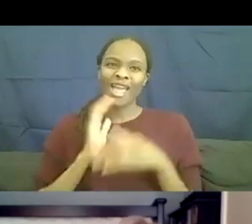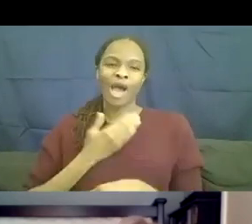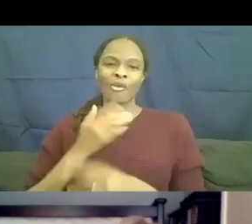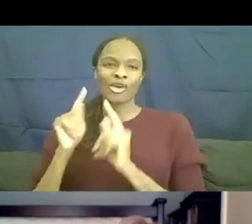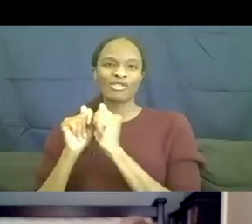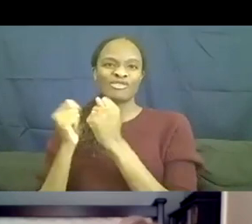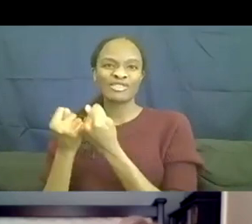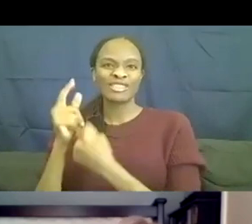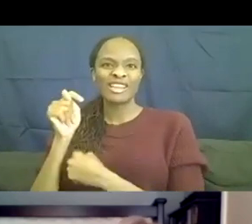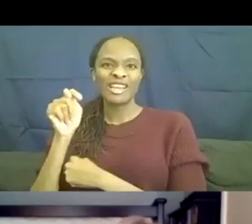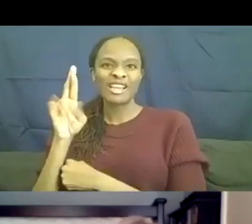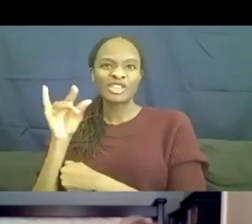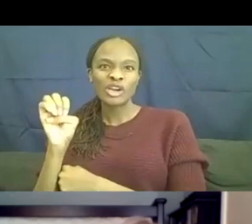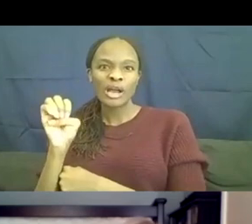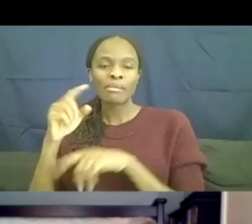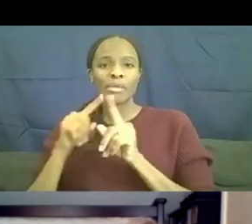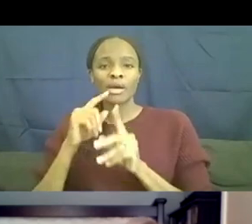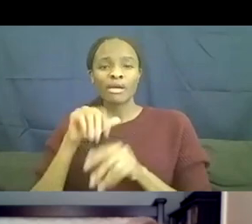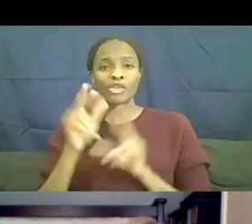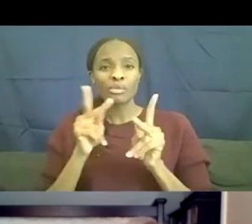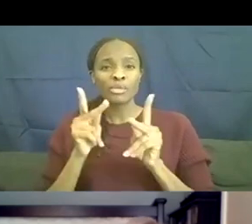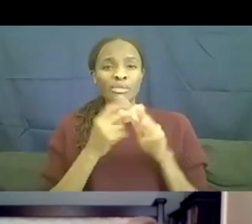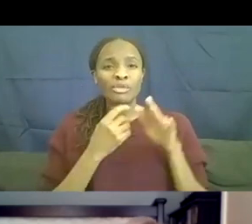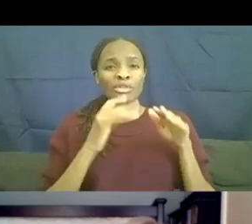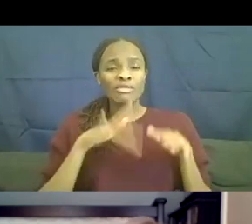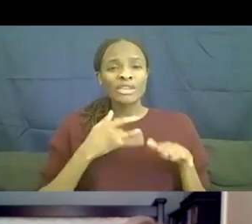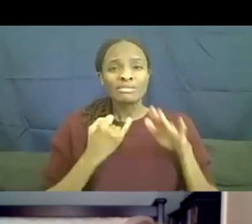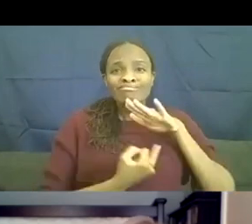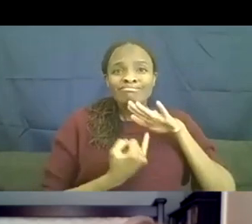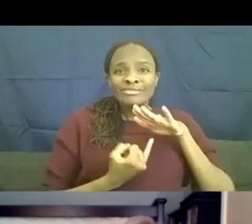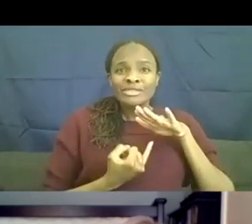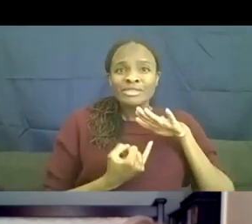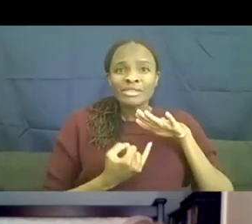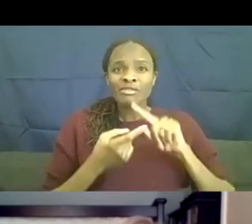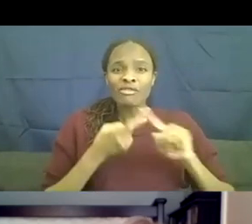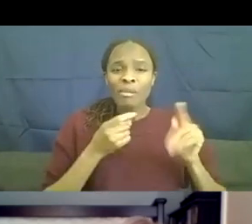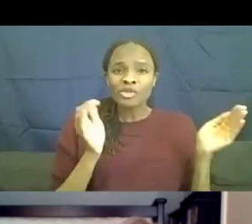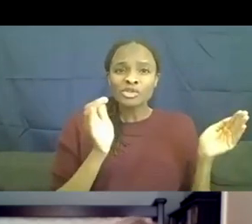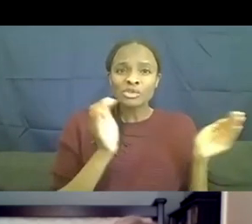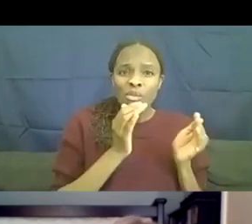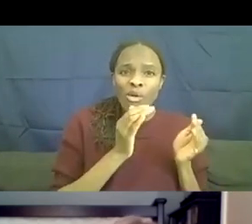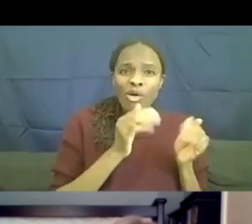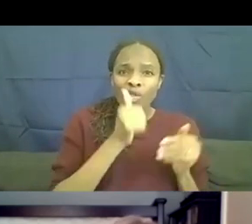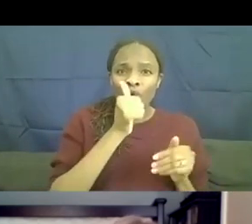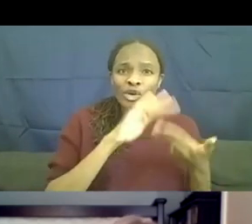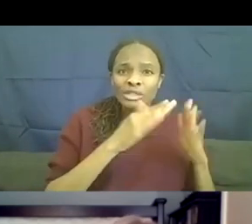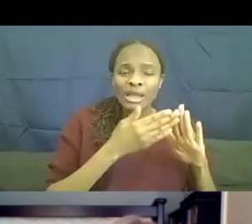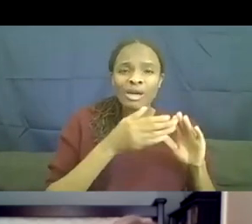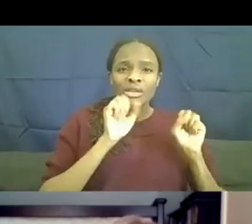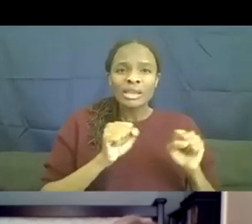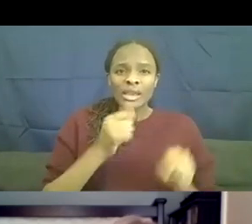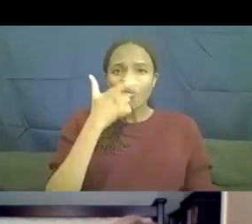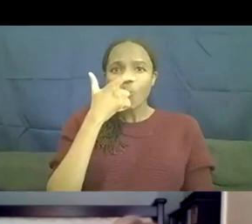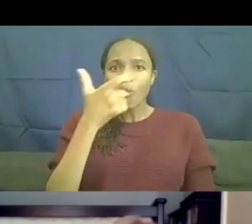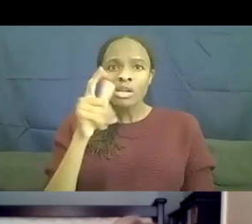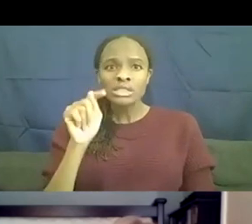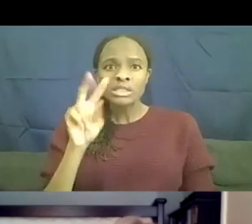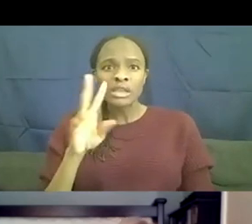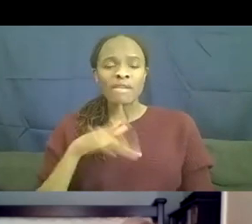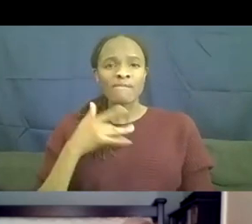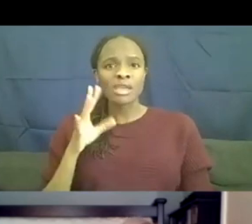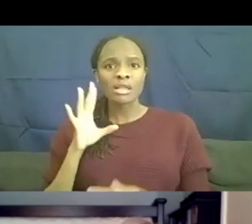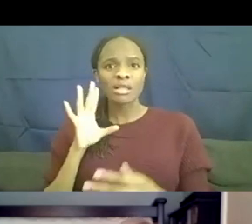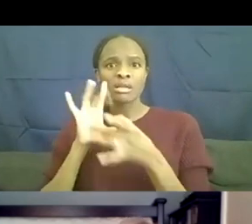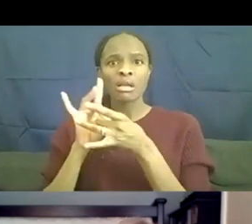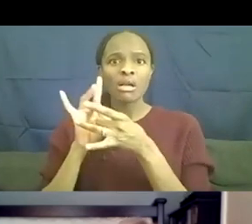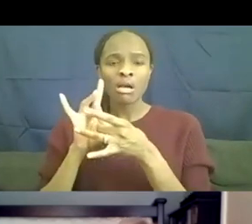isolated in smaller towns and they could turn on this, the TV and see this group and, and feel connected and feel affirmed in,